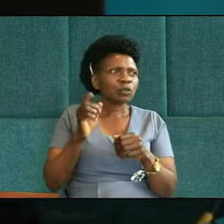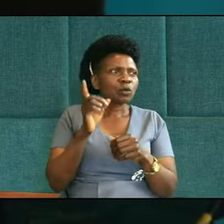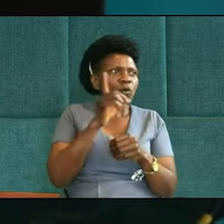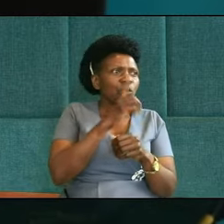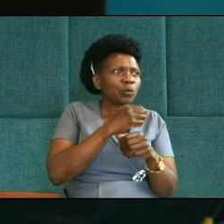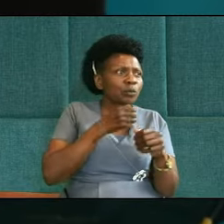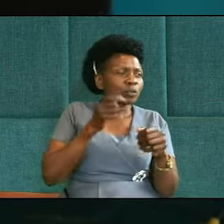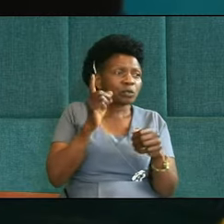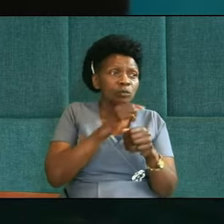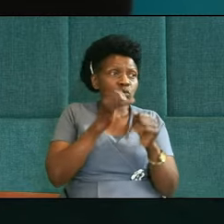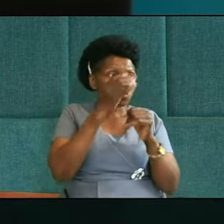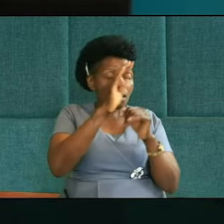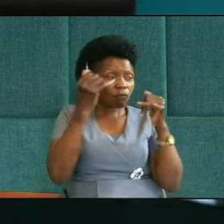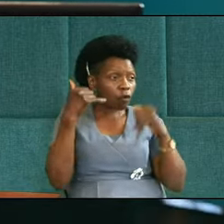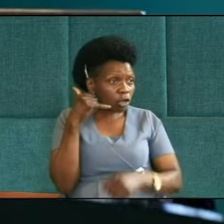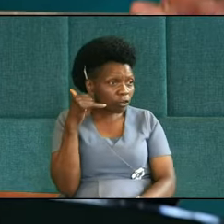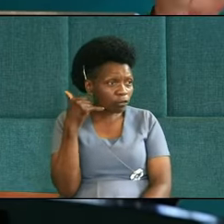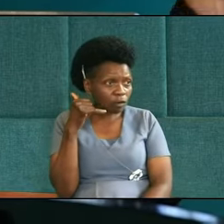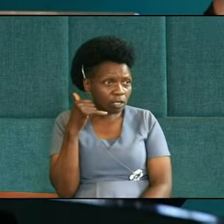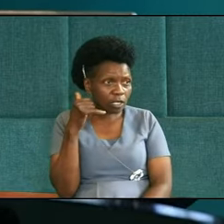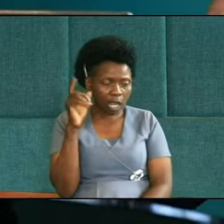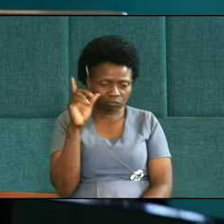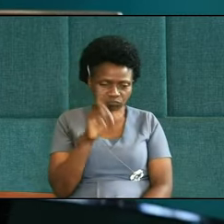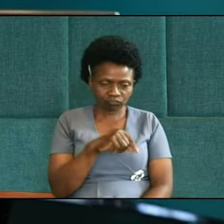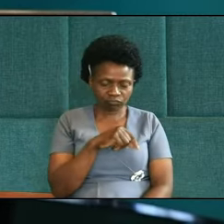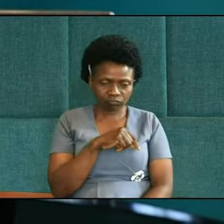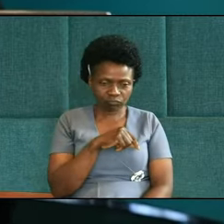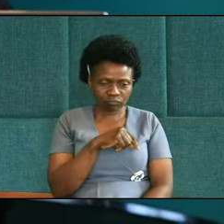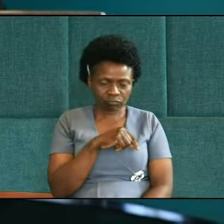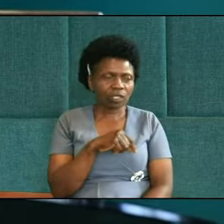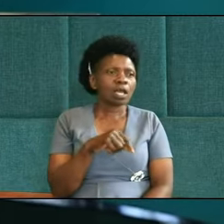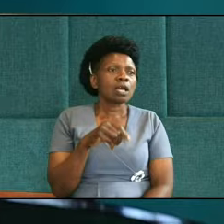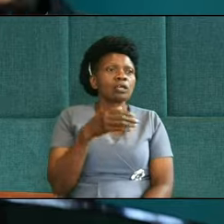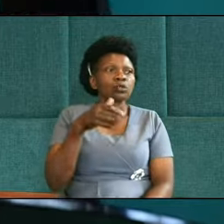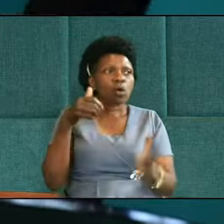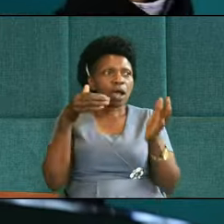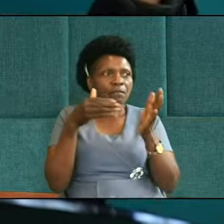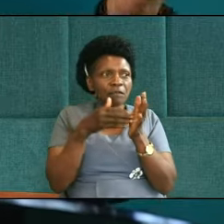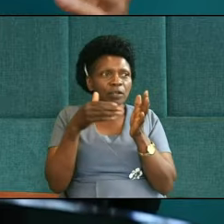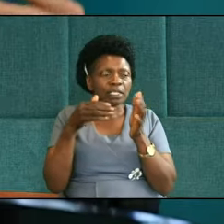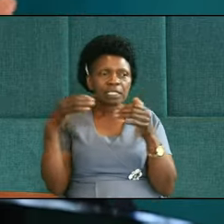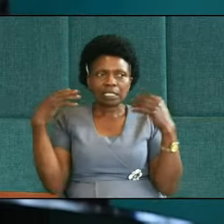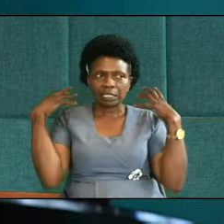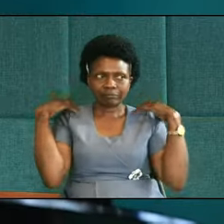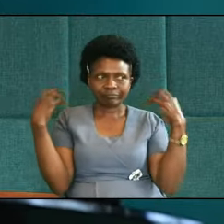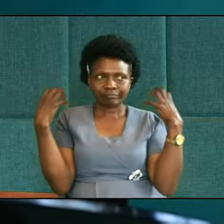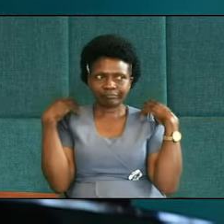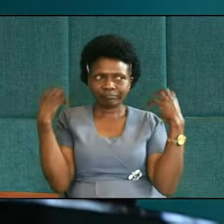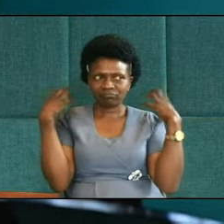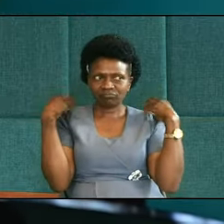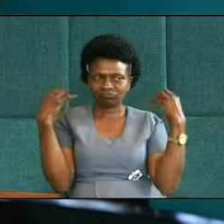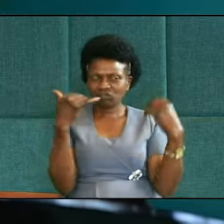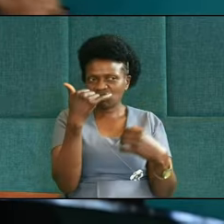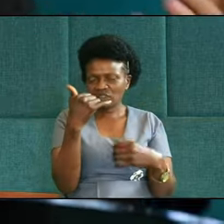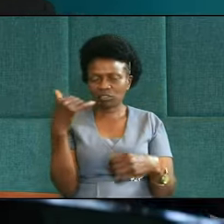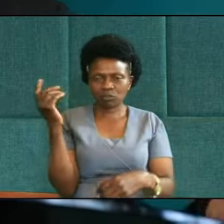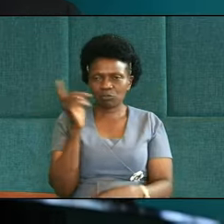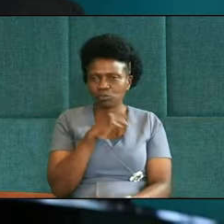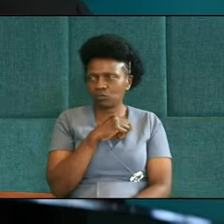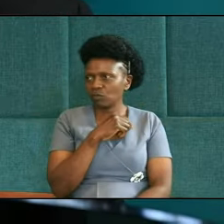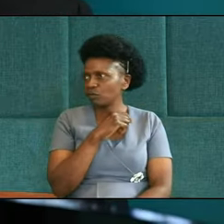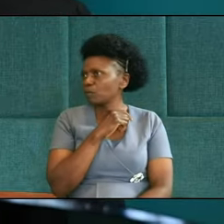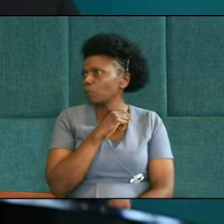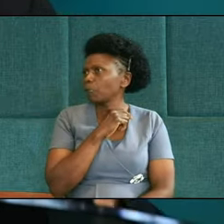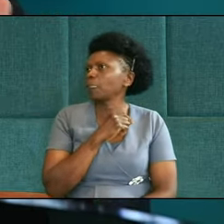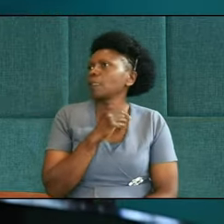we should try to make sure that these distractions, which are very helpful, especially for medical doctors or